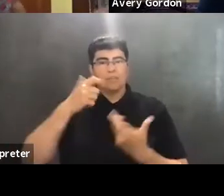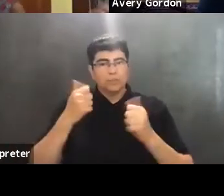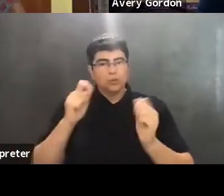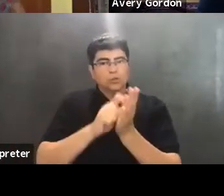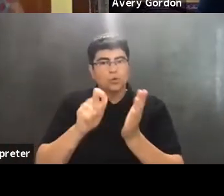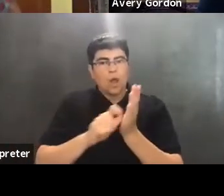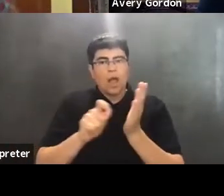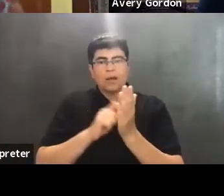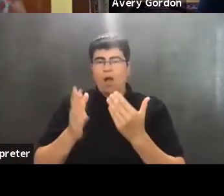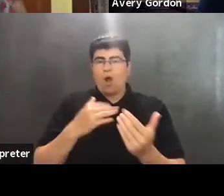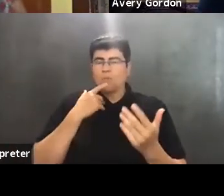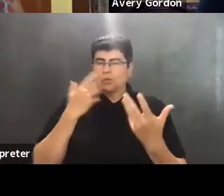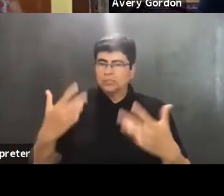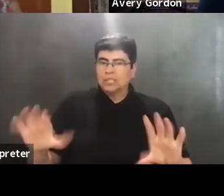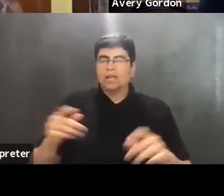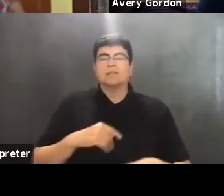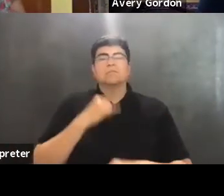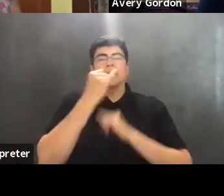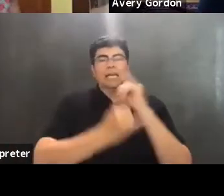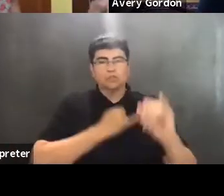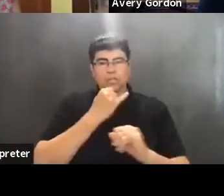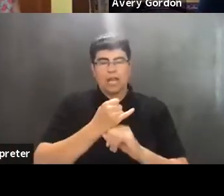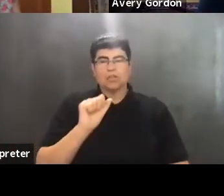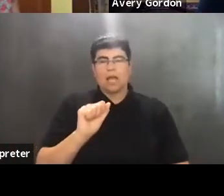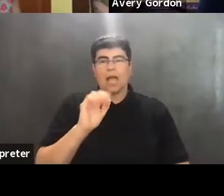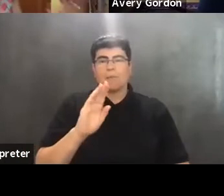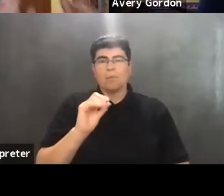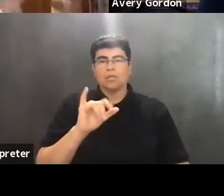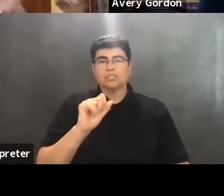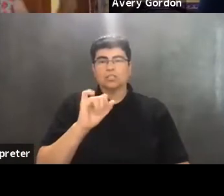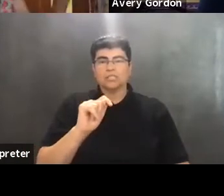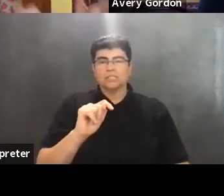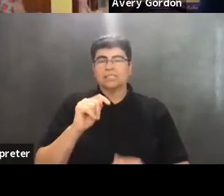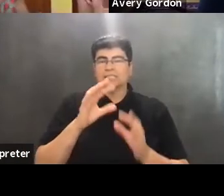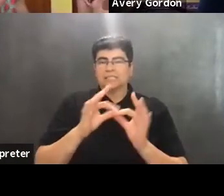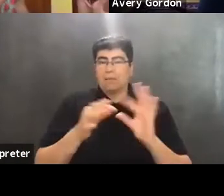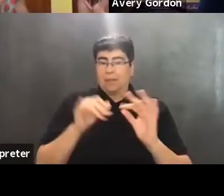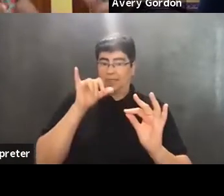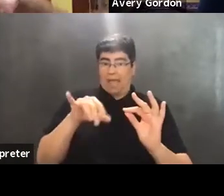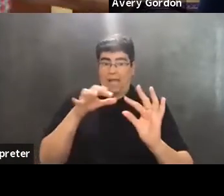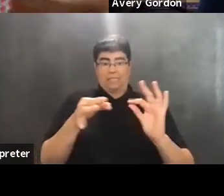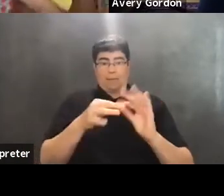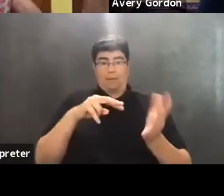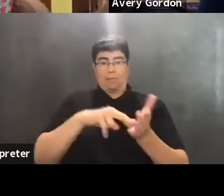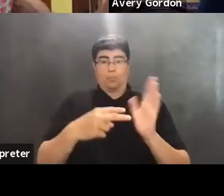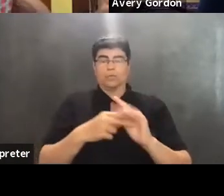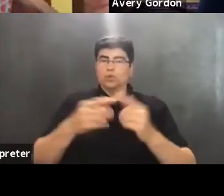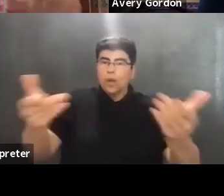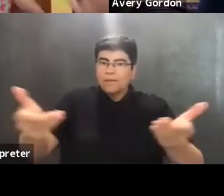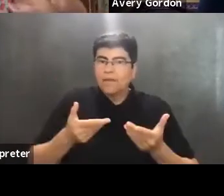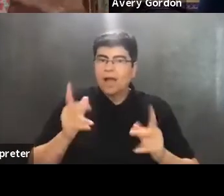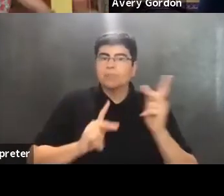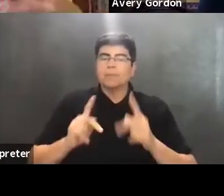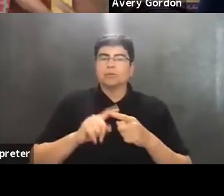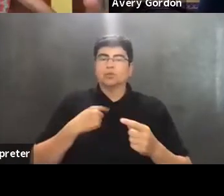and we're almost done, an international abolitionist statement. And the purpose of the statement is to invite people to